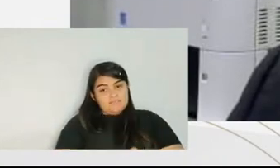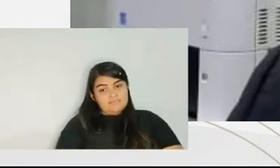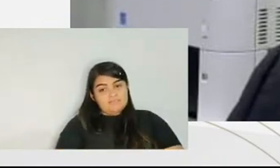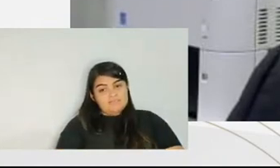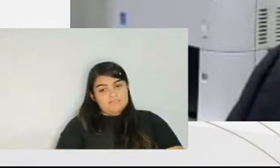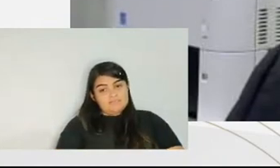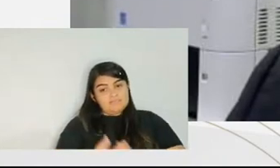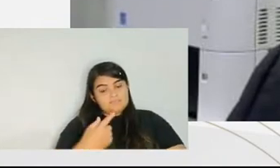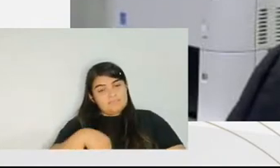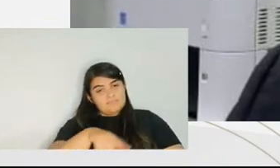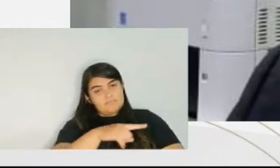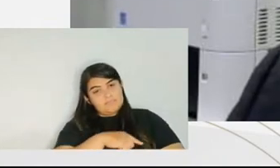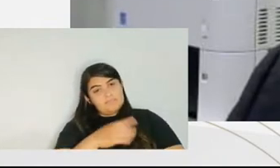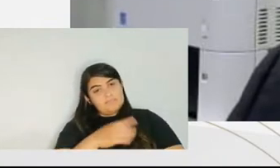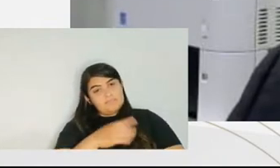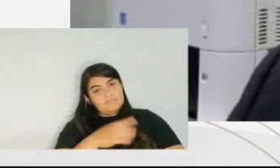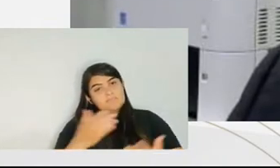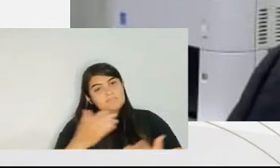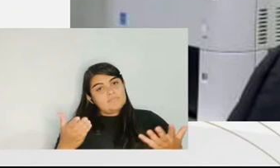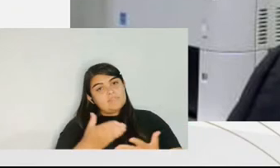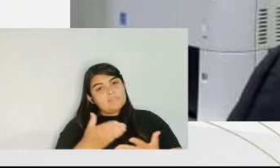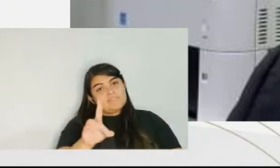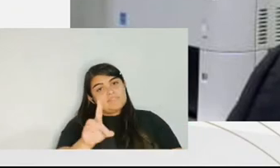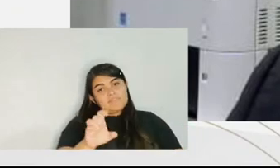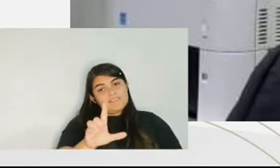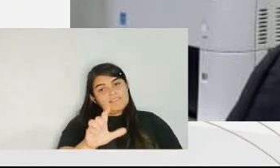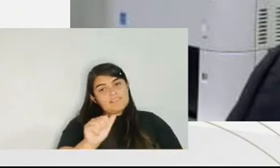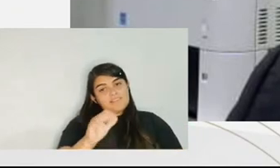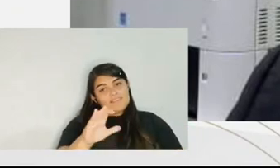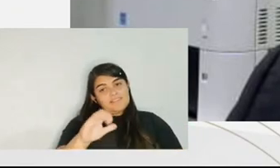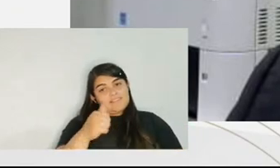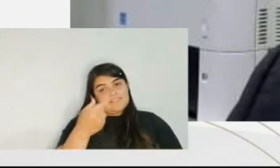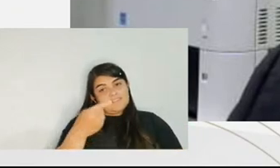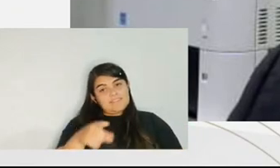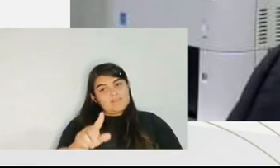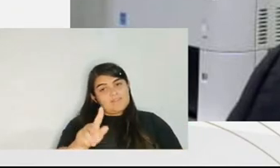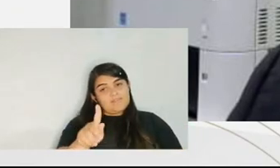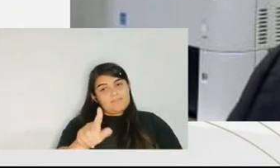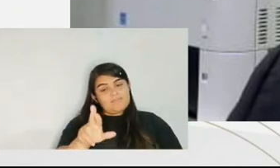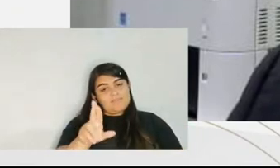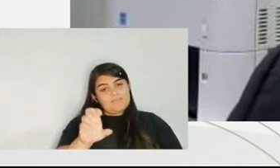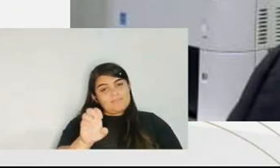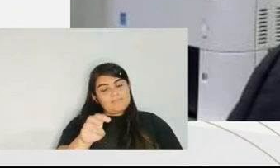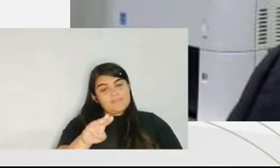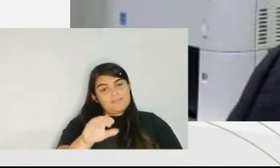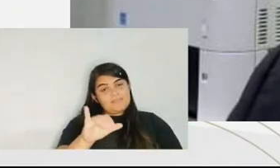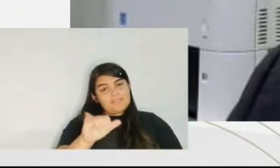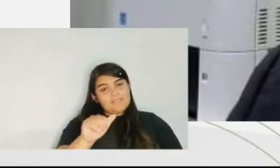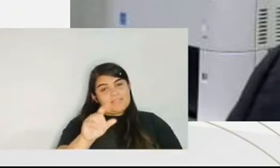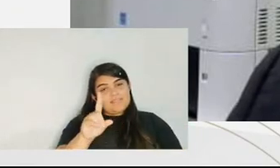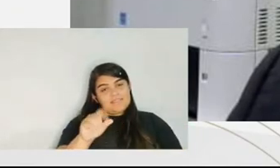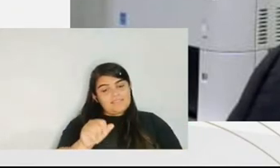And the most recent is what we've called premium deletion.